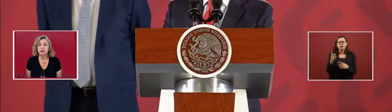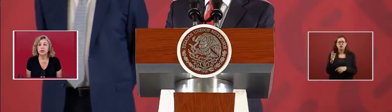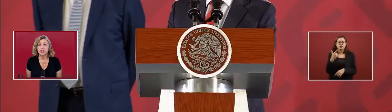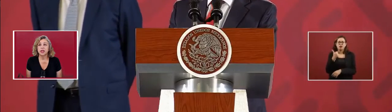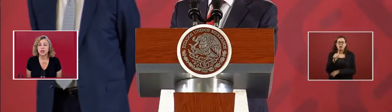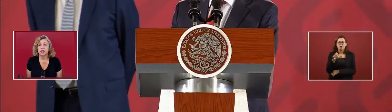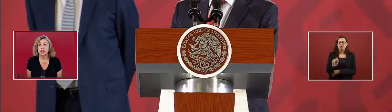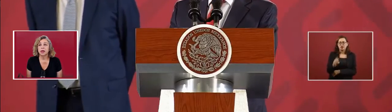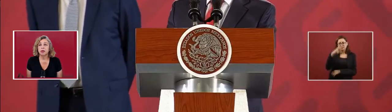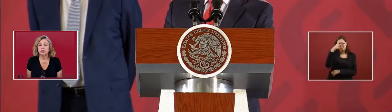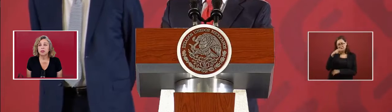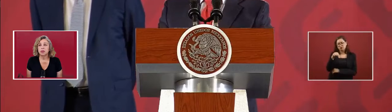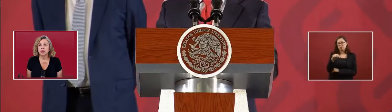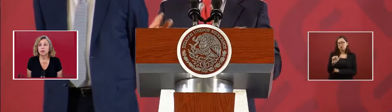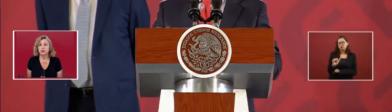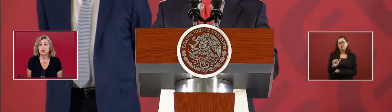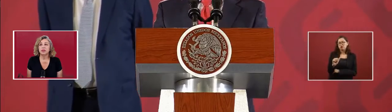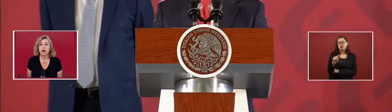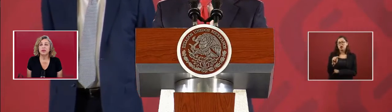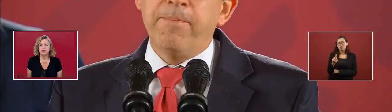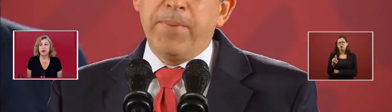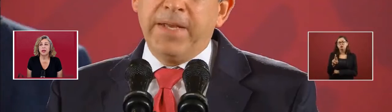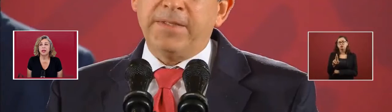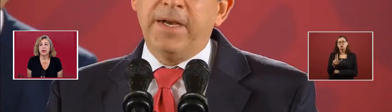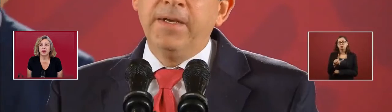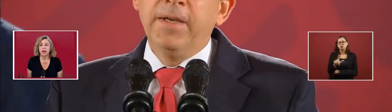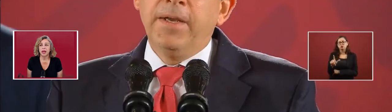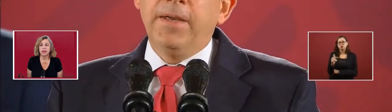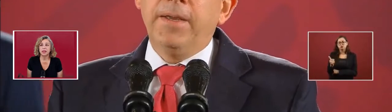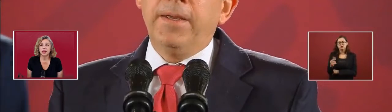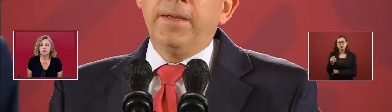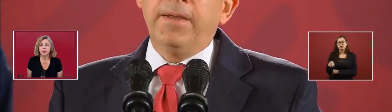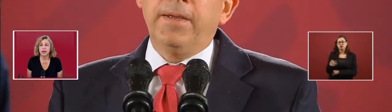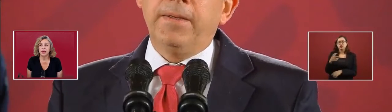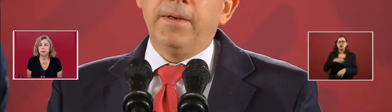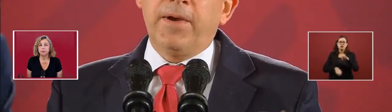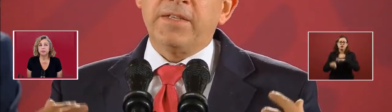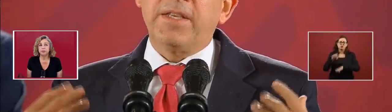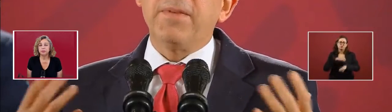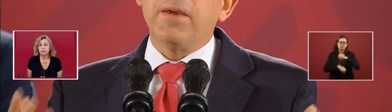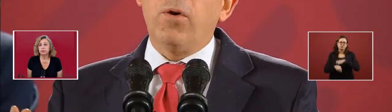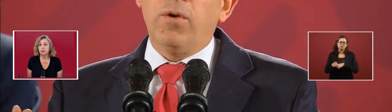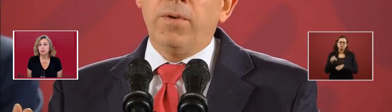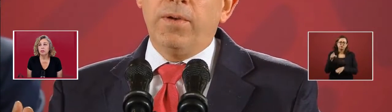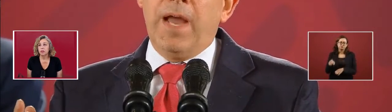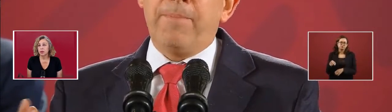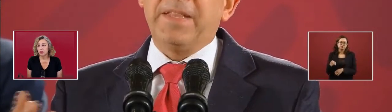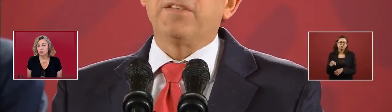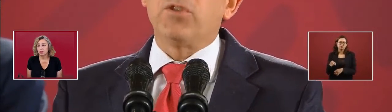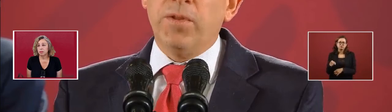So, Naturgi was the one that was found to have an irregularity and this company received